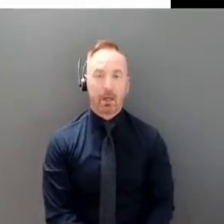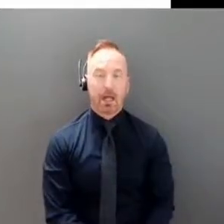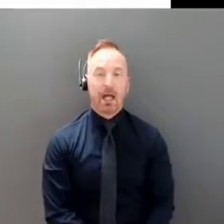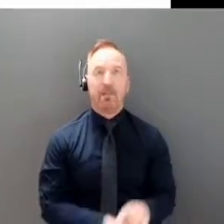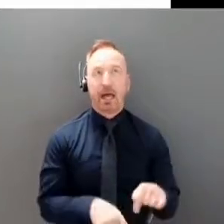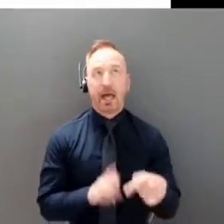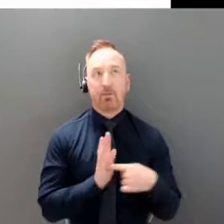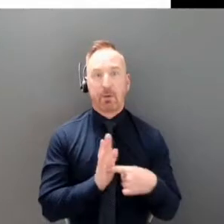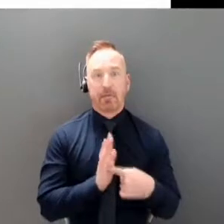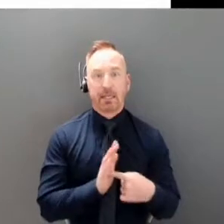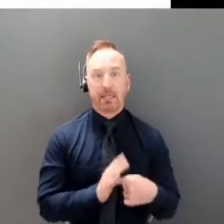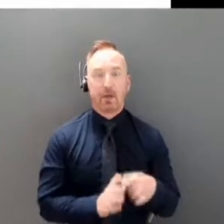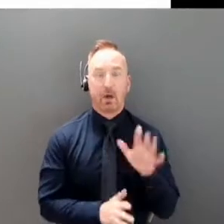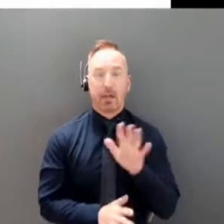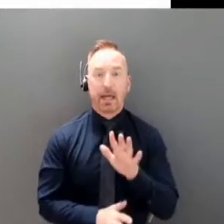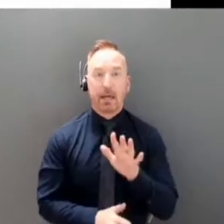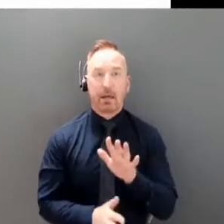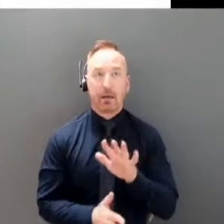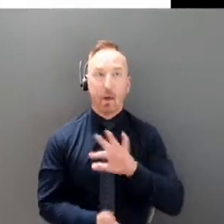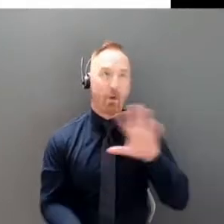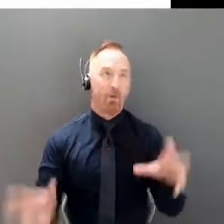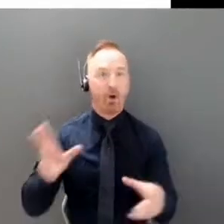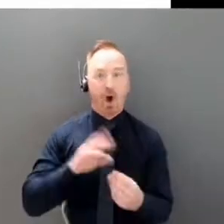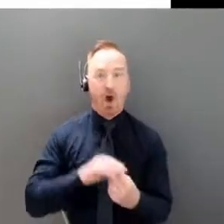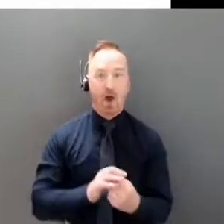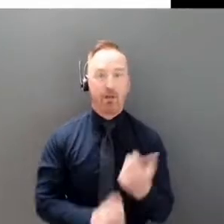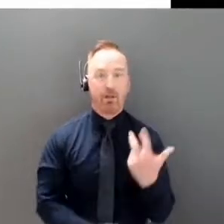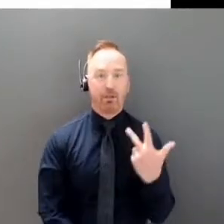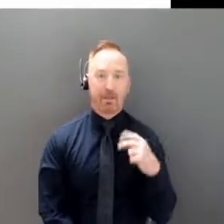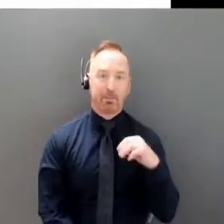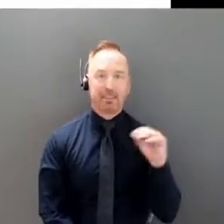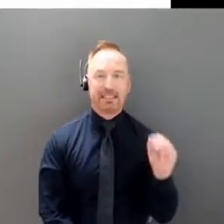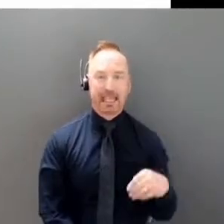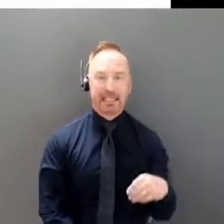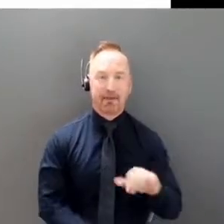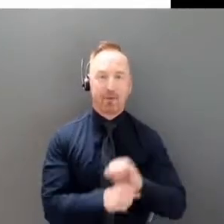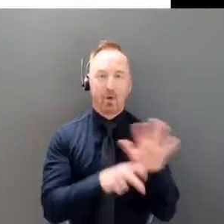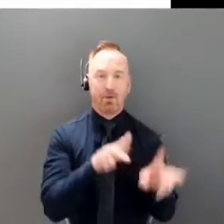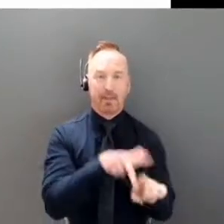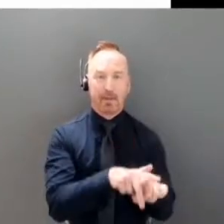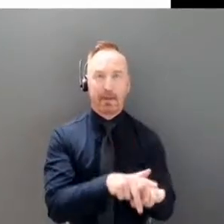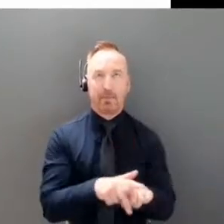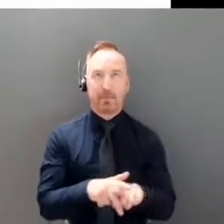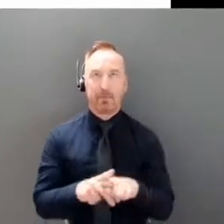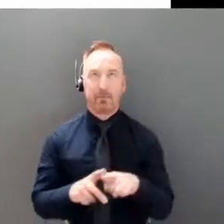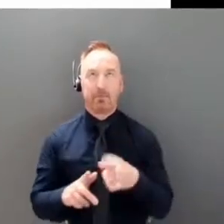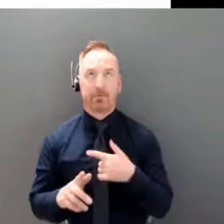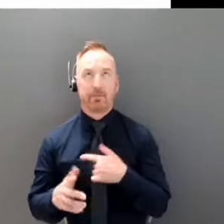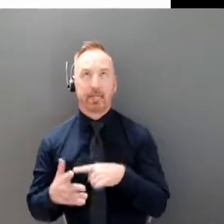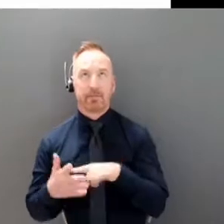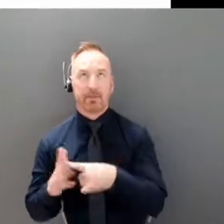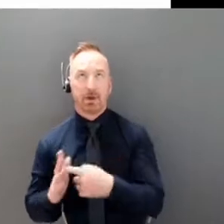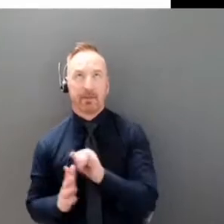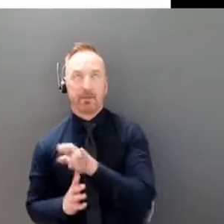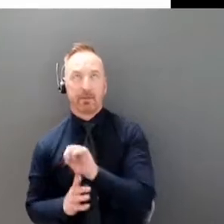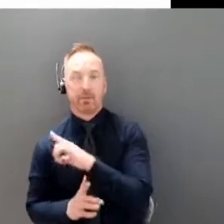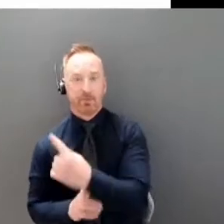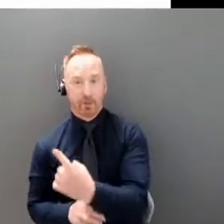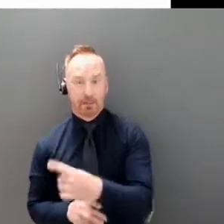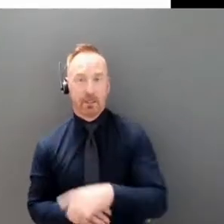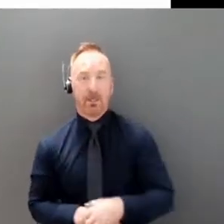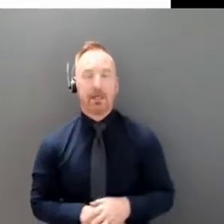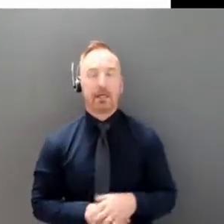overall of our cases since 1st of June. And of the 16 total